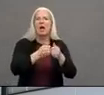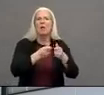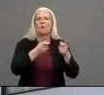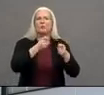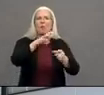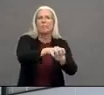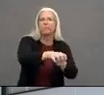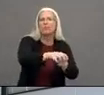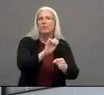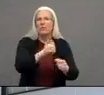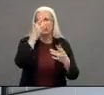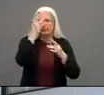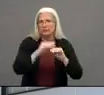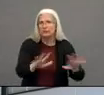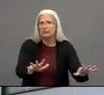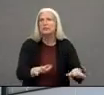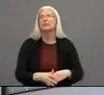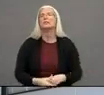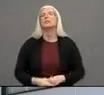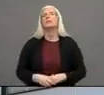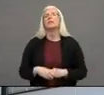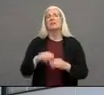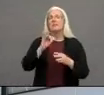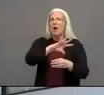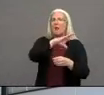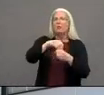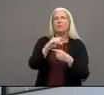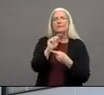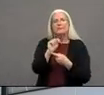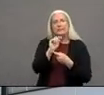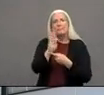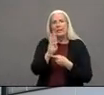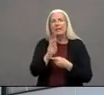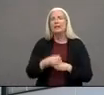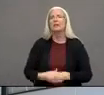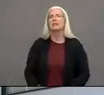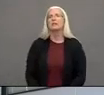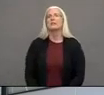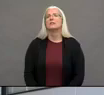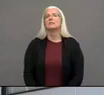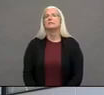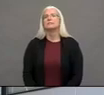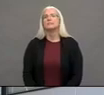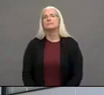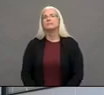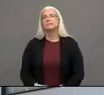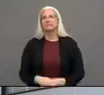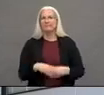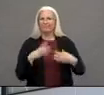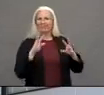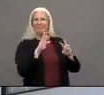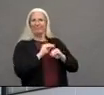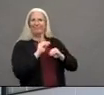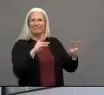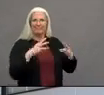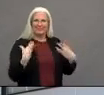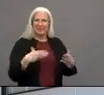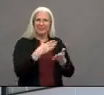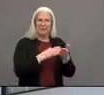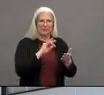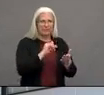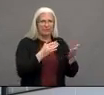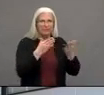broad range of services that nursing provides within the county some of which I didn't even know about so thank you for sharing that